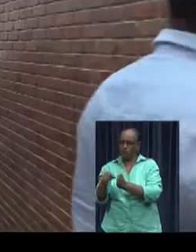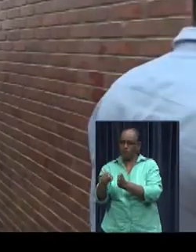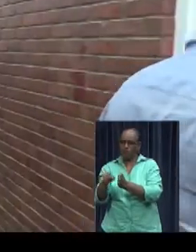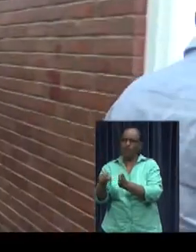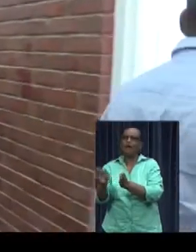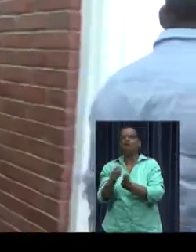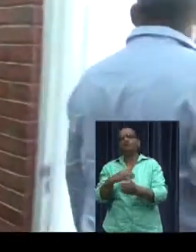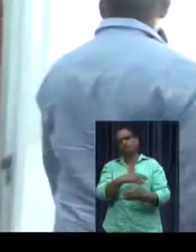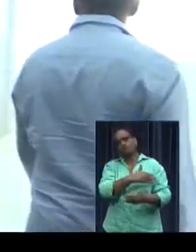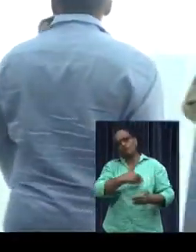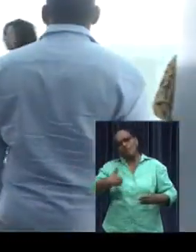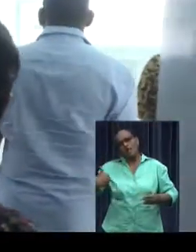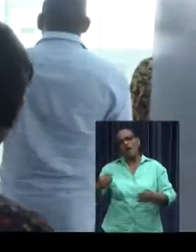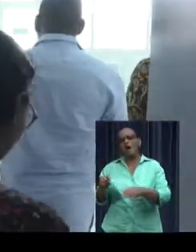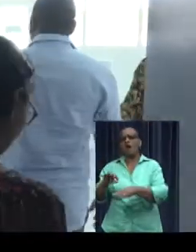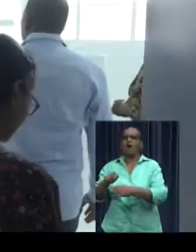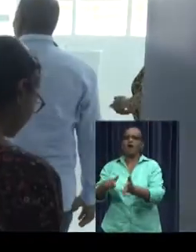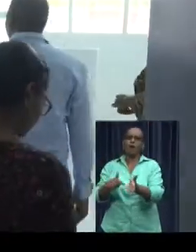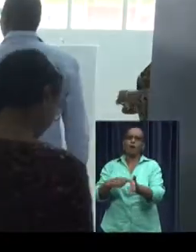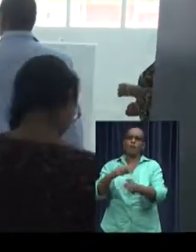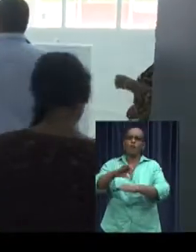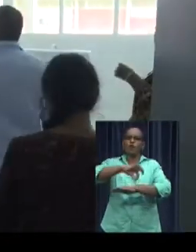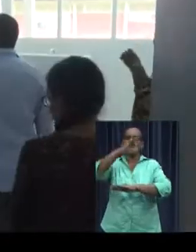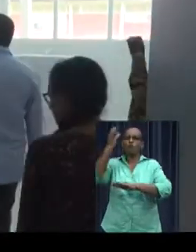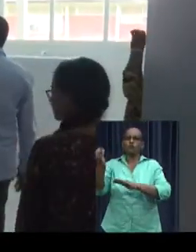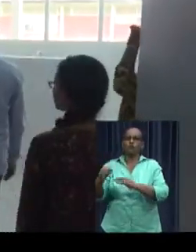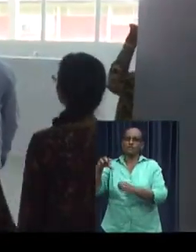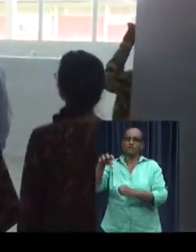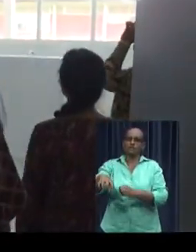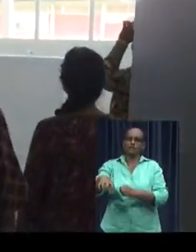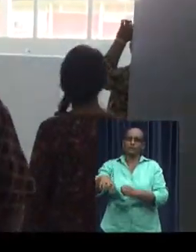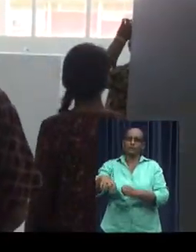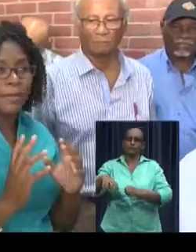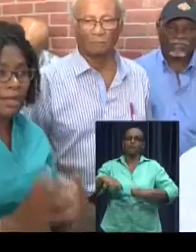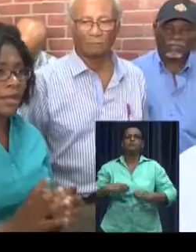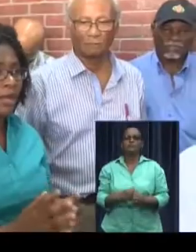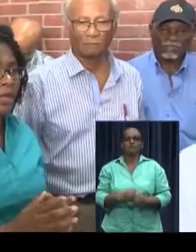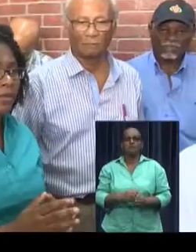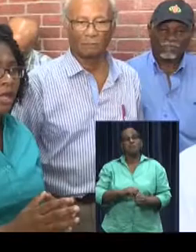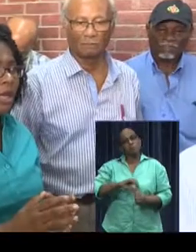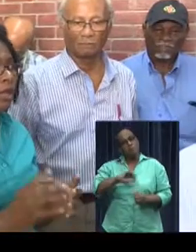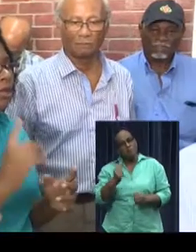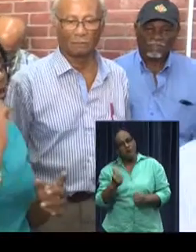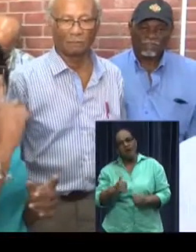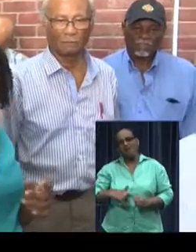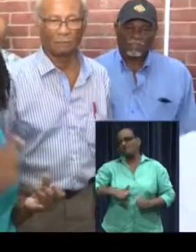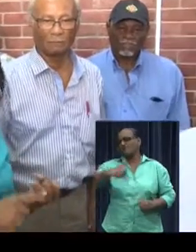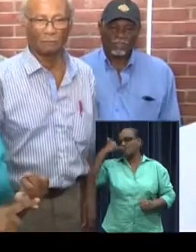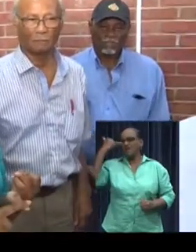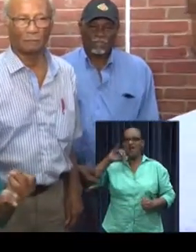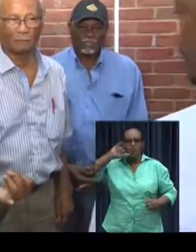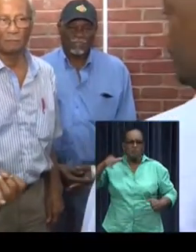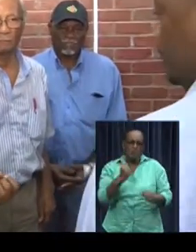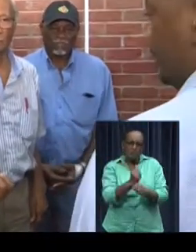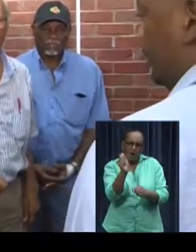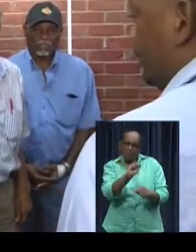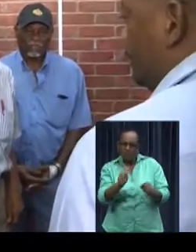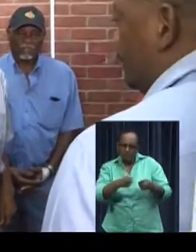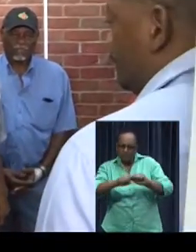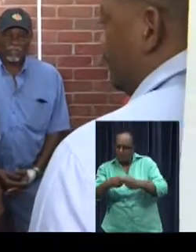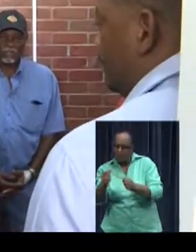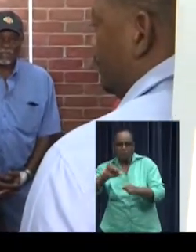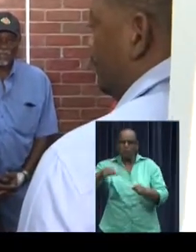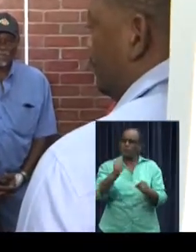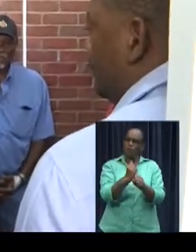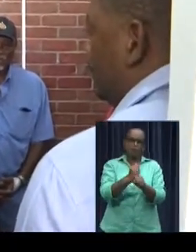building in the border town was already in use as a medical centre. However, it needed a lot of